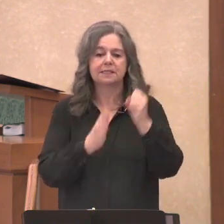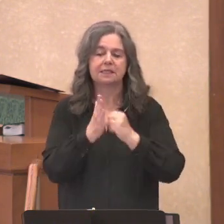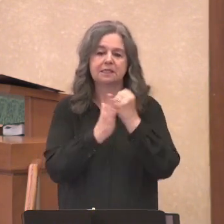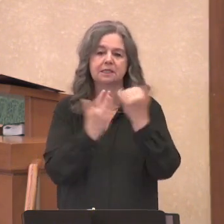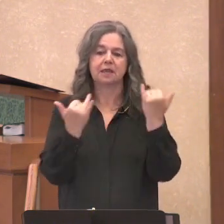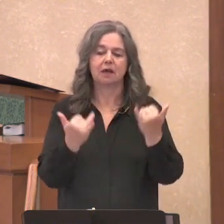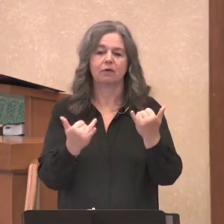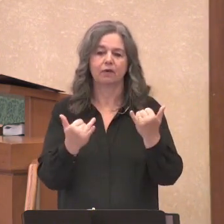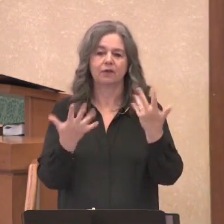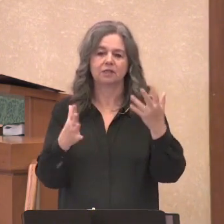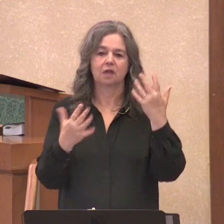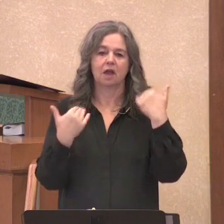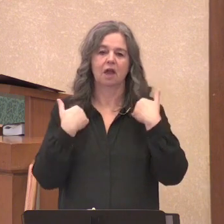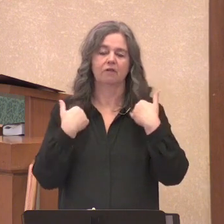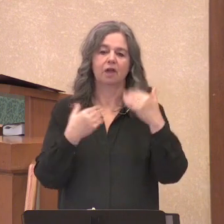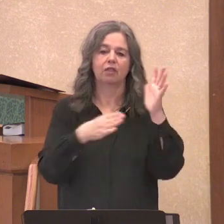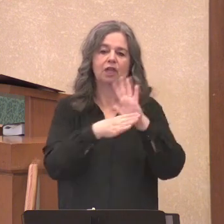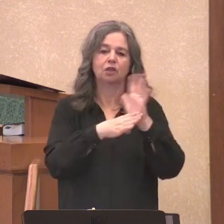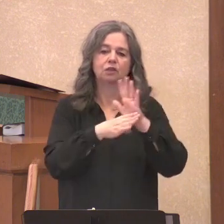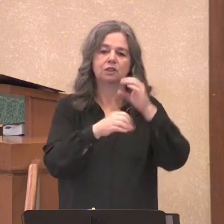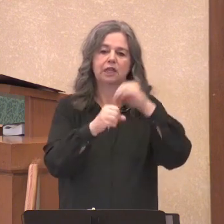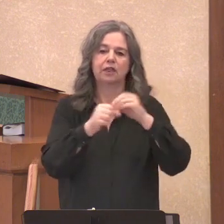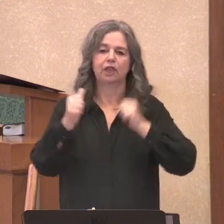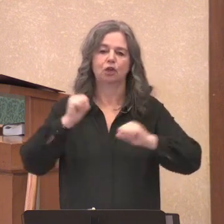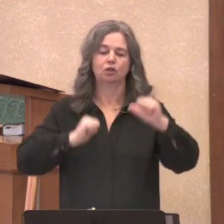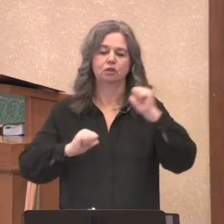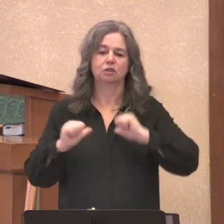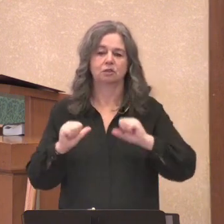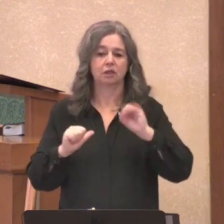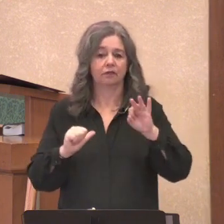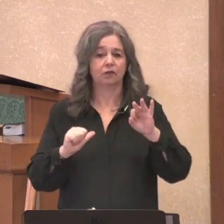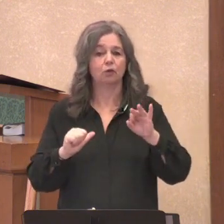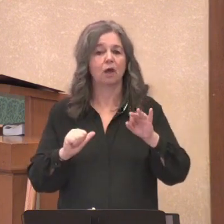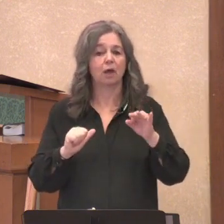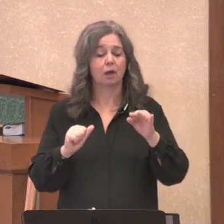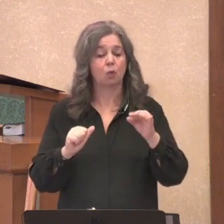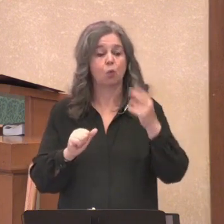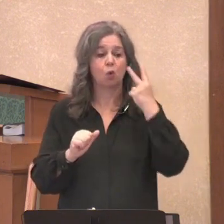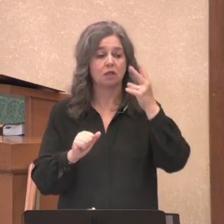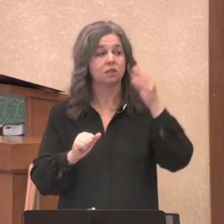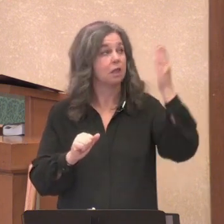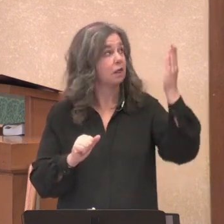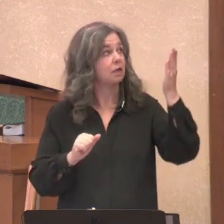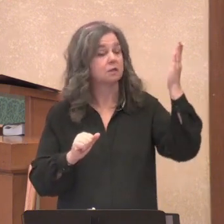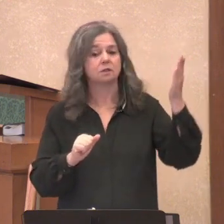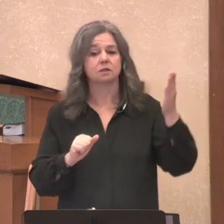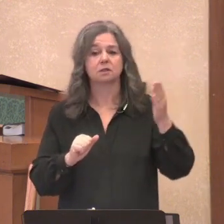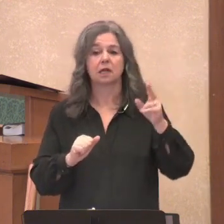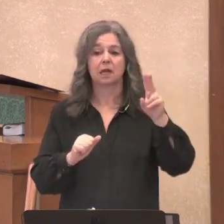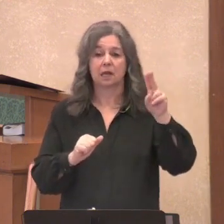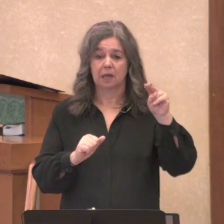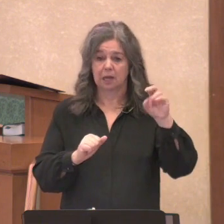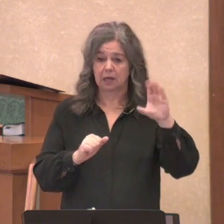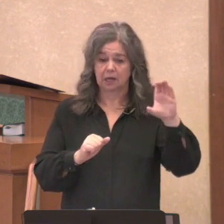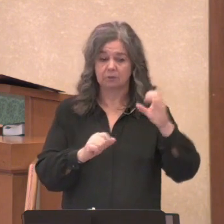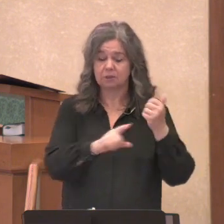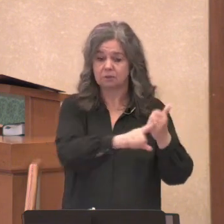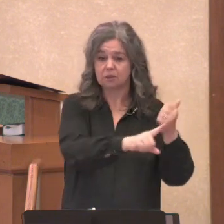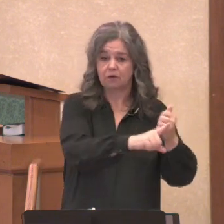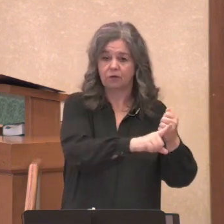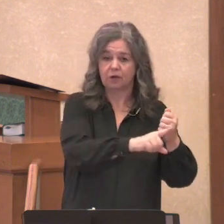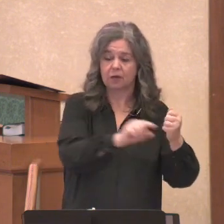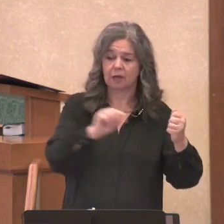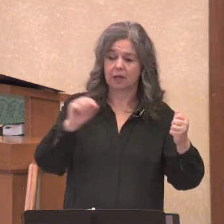films that are in the theaters. Well, if you happen to watch this episode, Nicodemus comes to Jesus